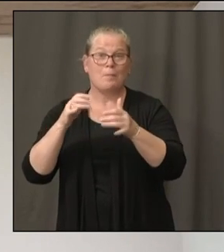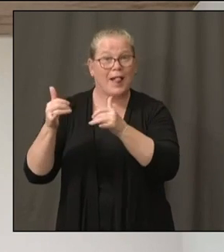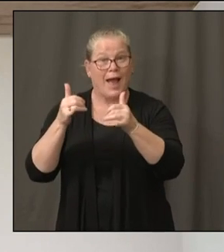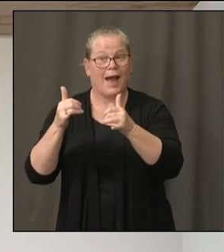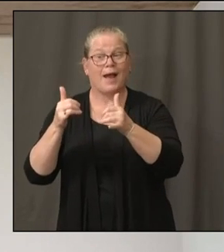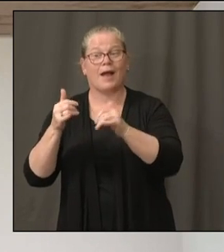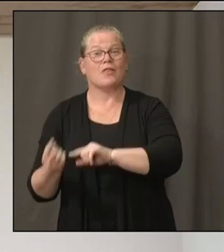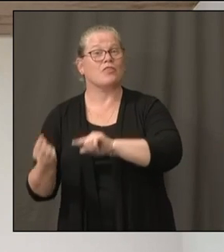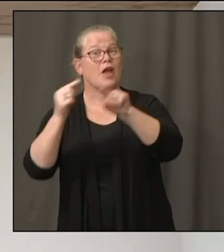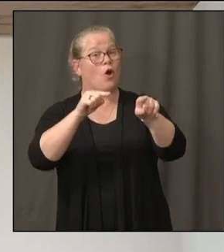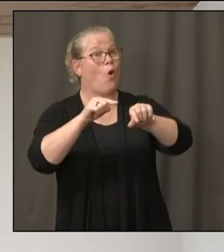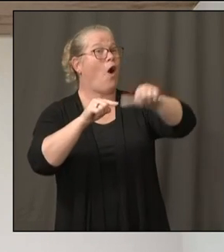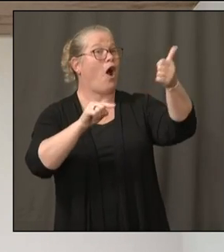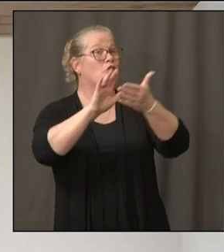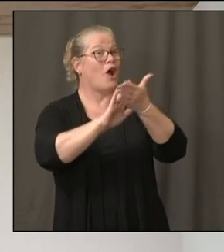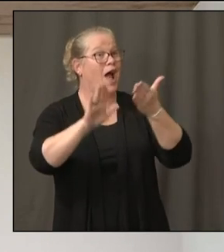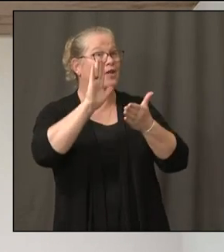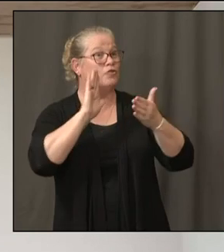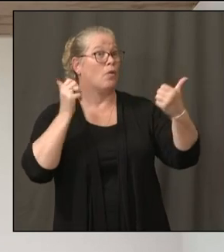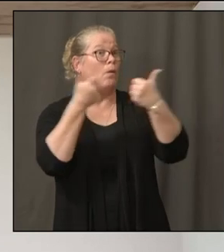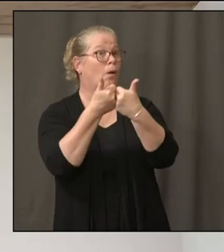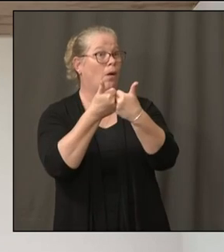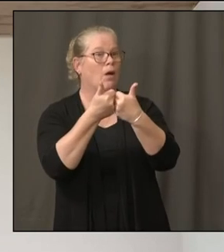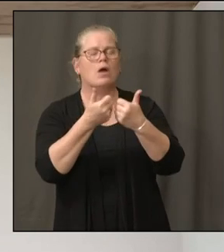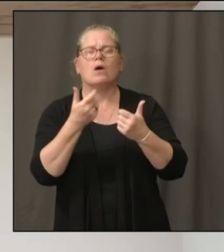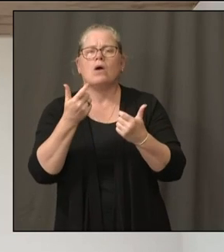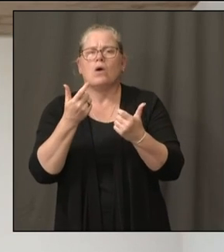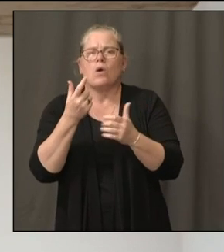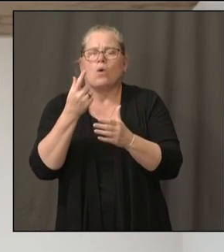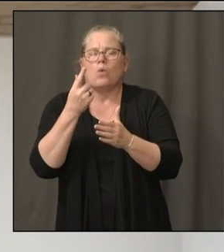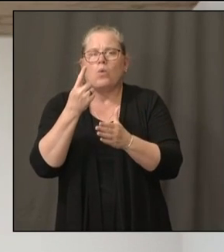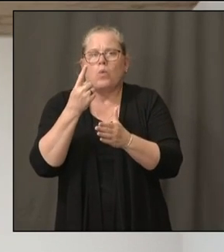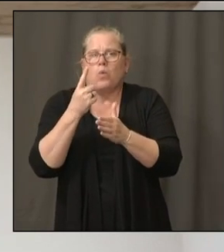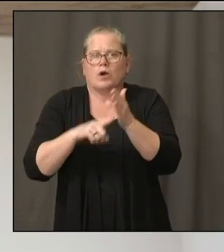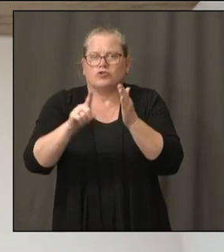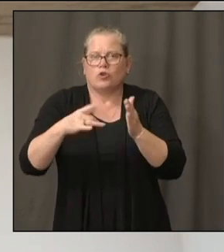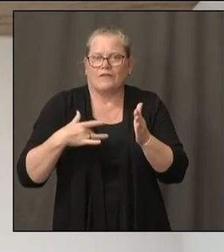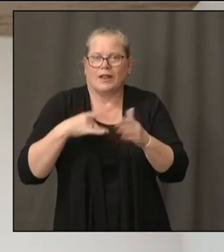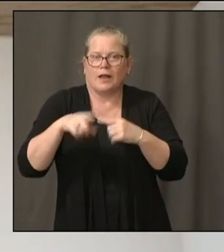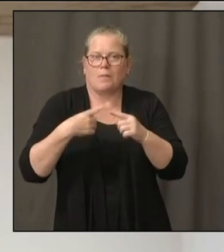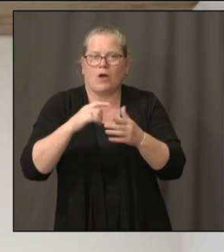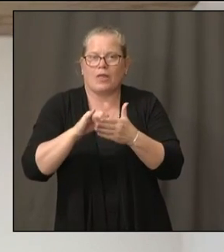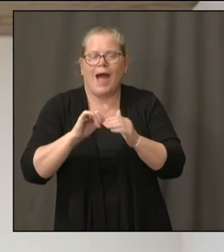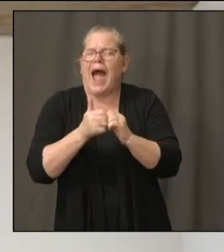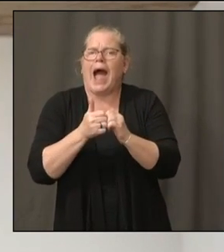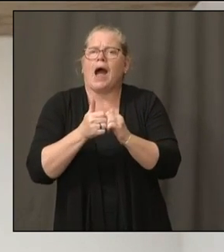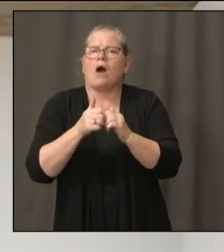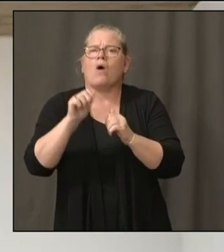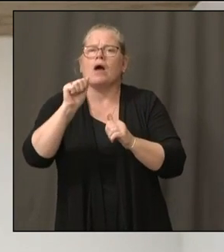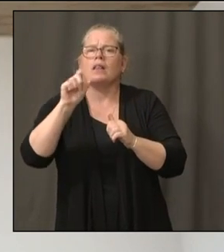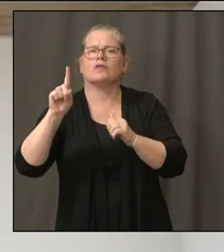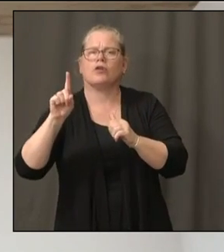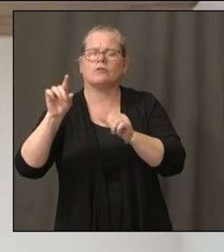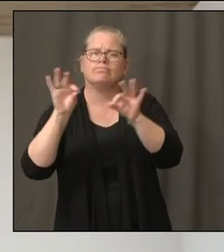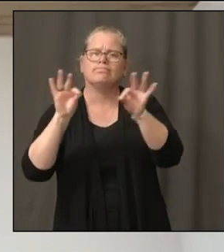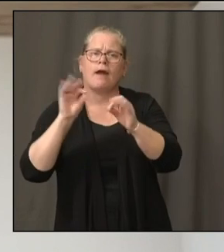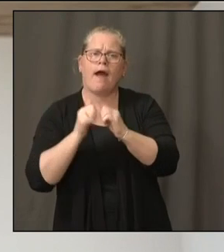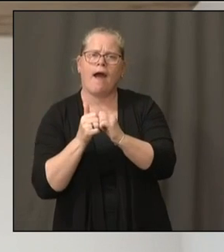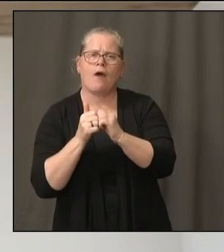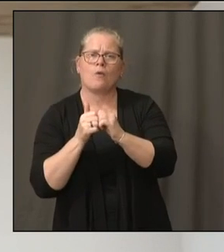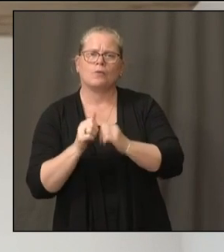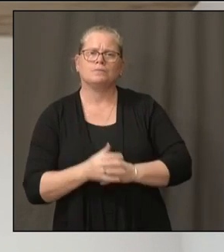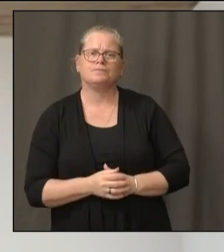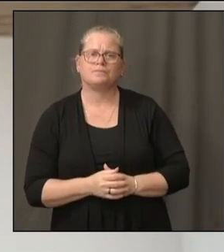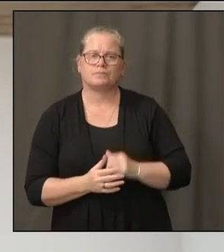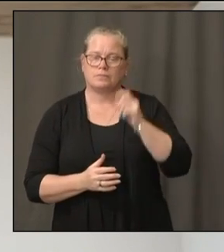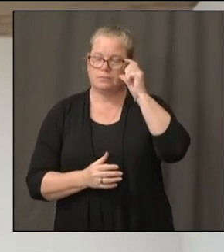Well, I'd like to remind folks that you're asking a question of